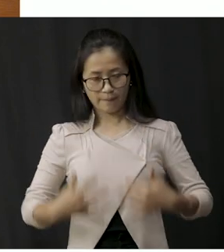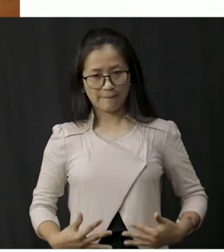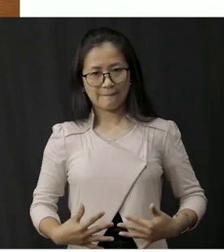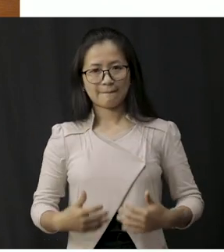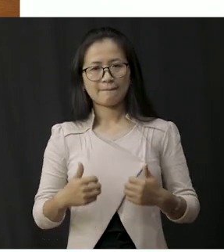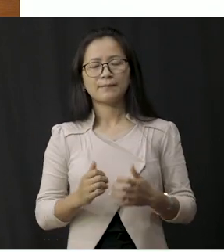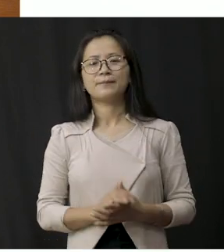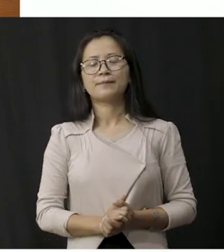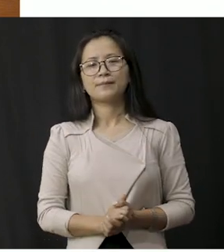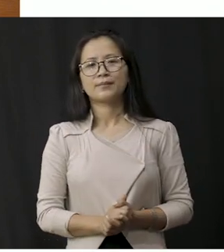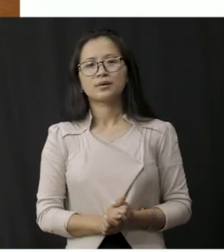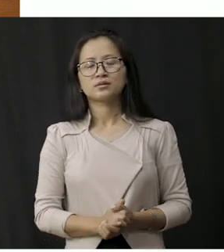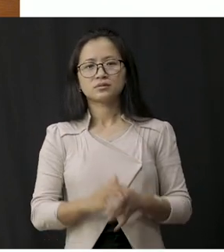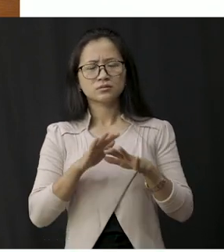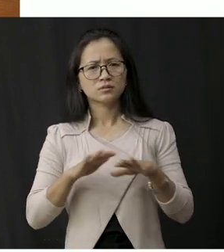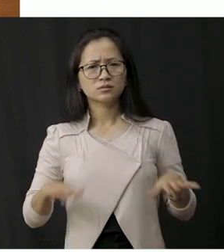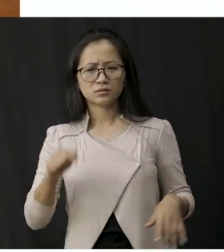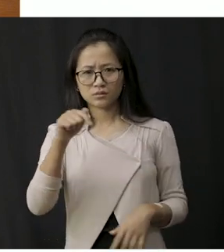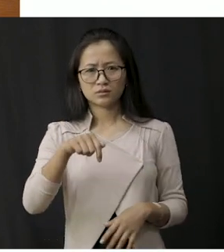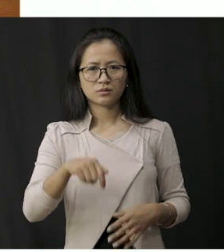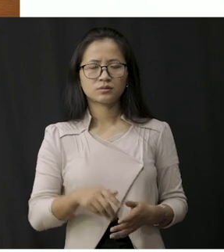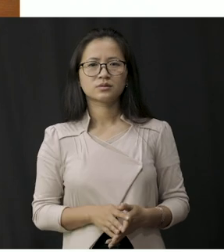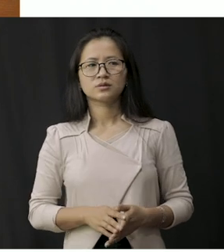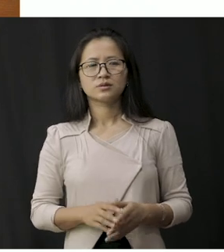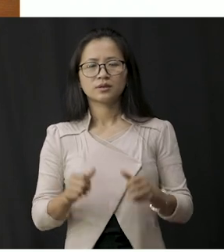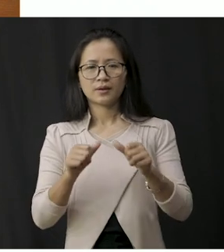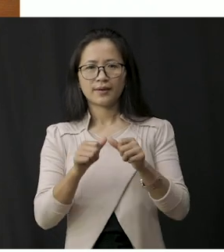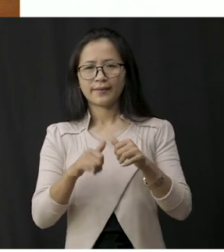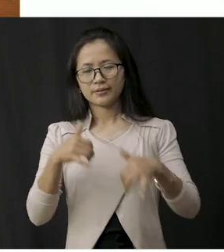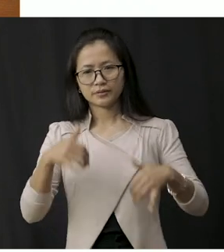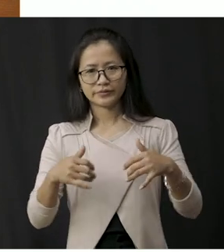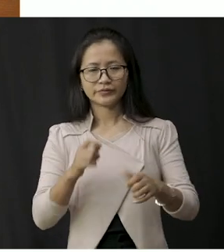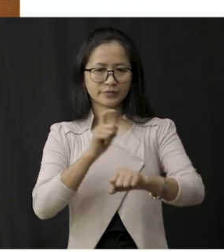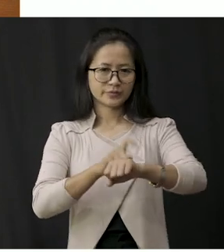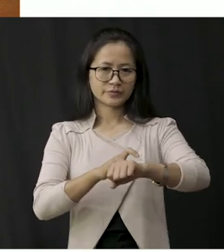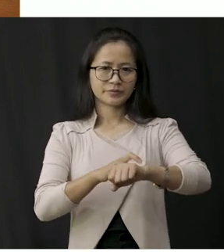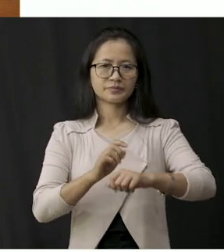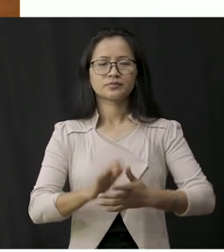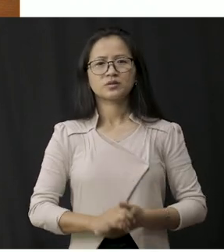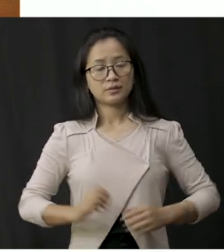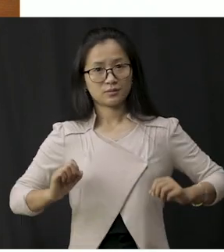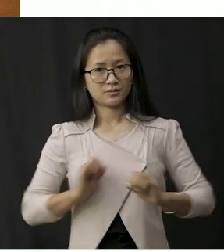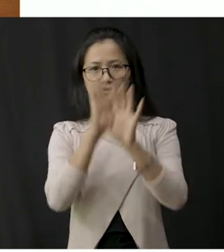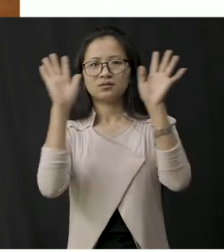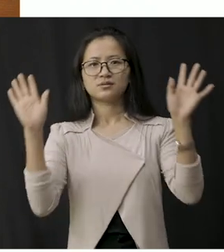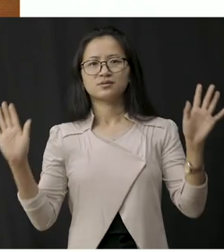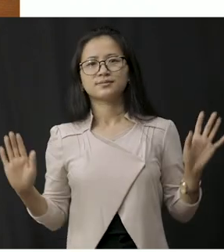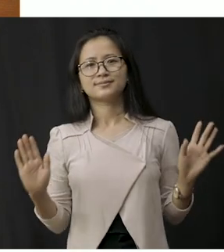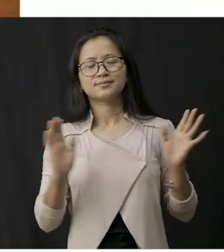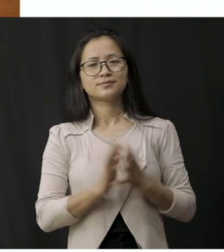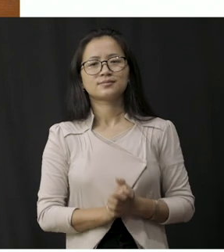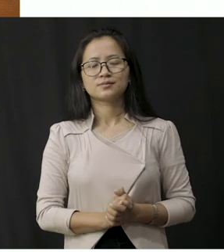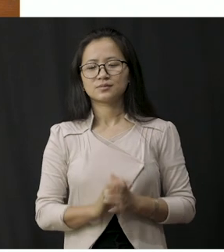right so students now it is activity time so are you all excited okay